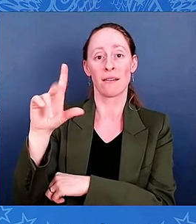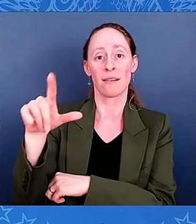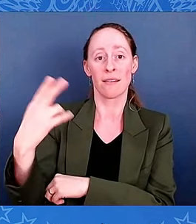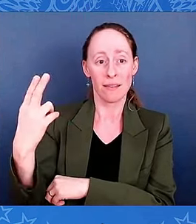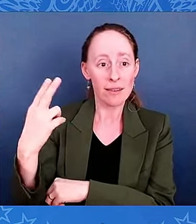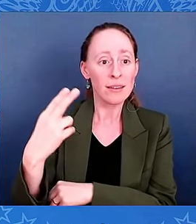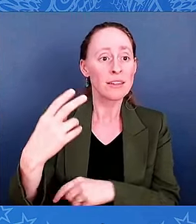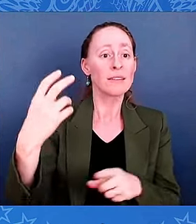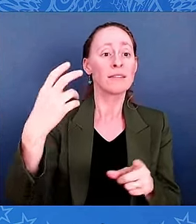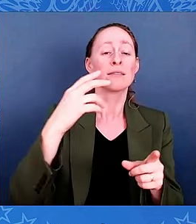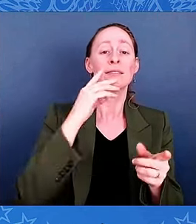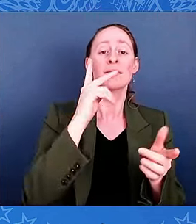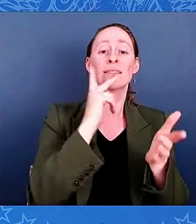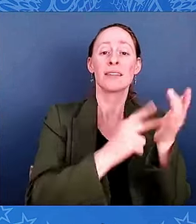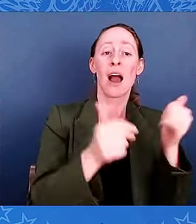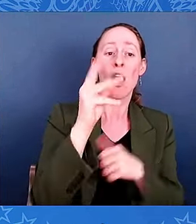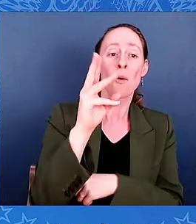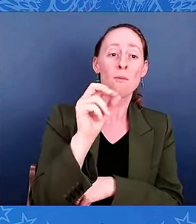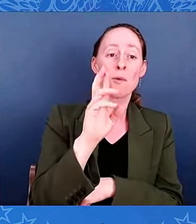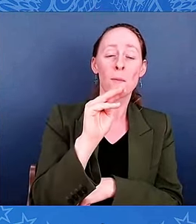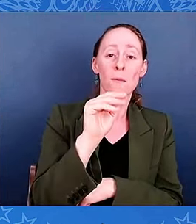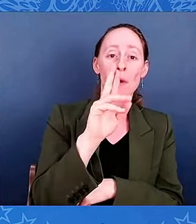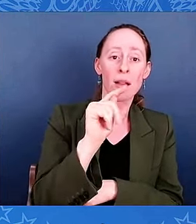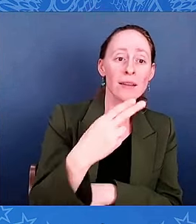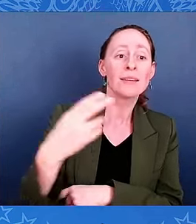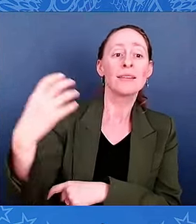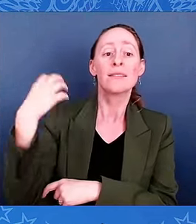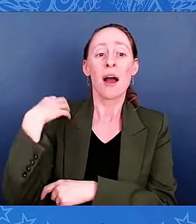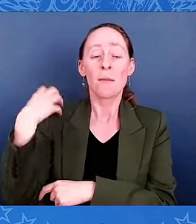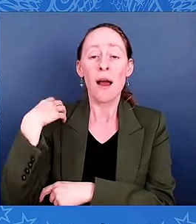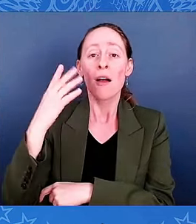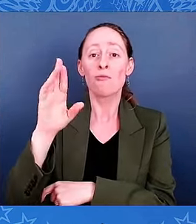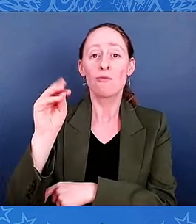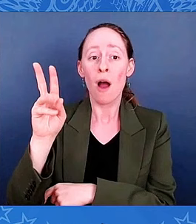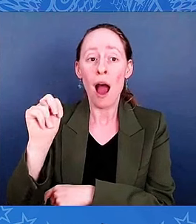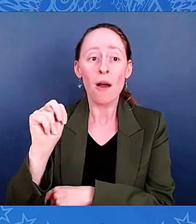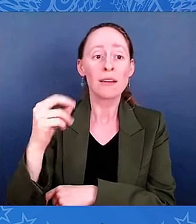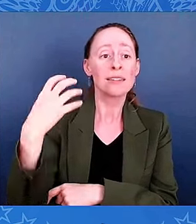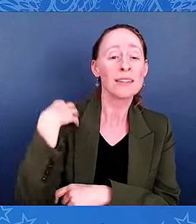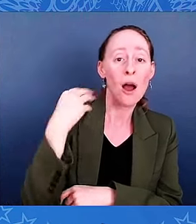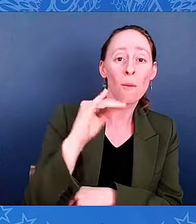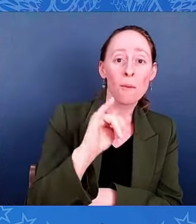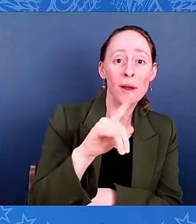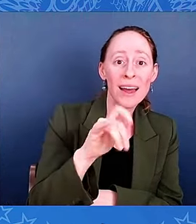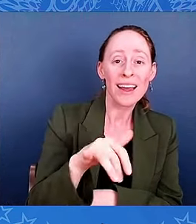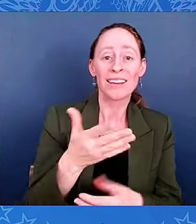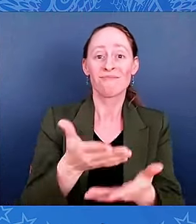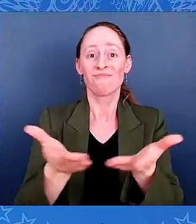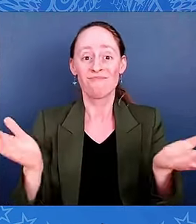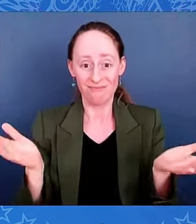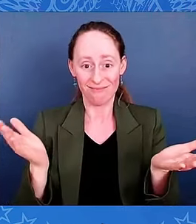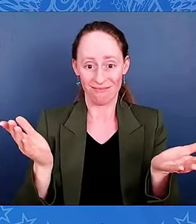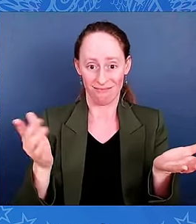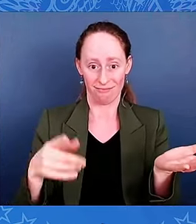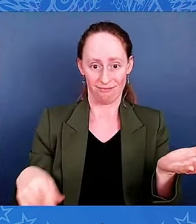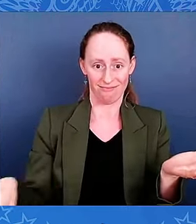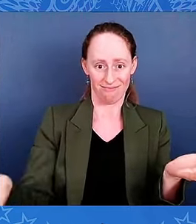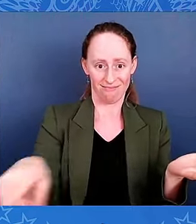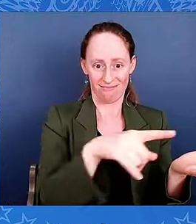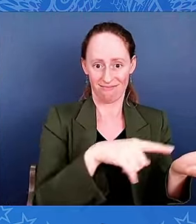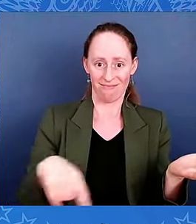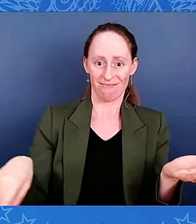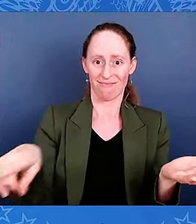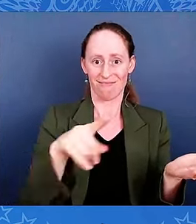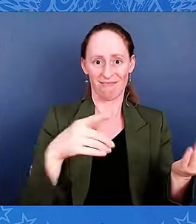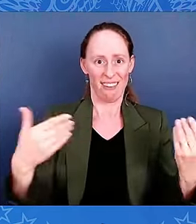The very first recipients of the Medal of Honor were a small band known as Andrews Raiders. Named